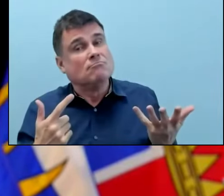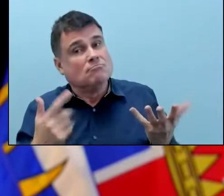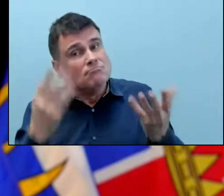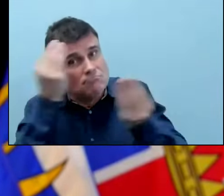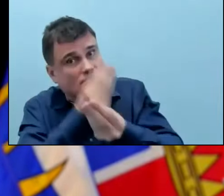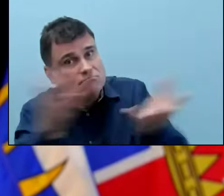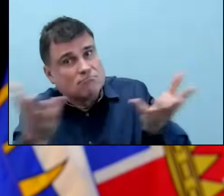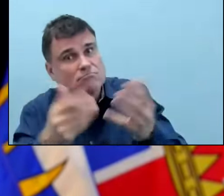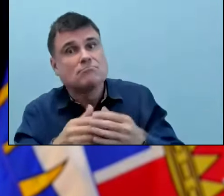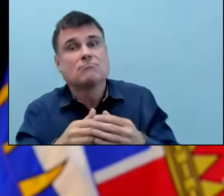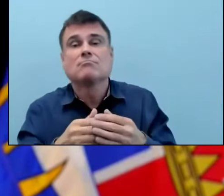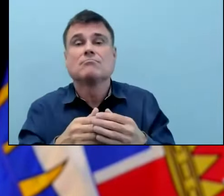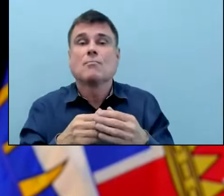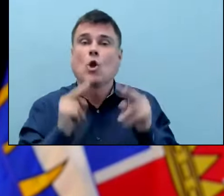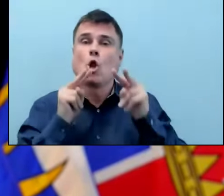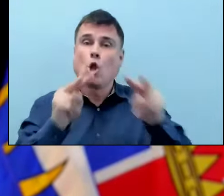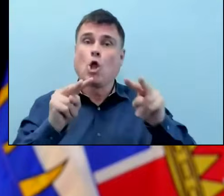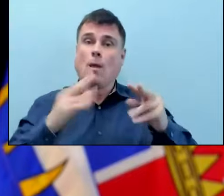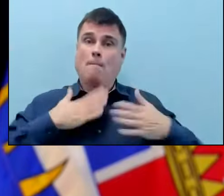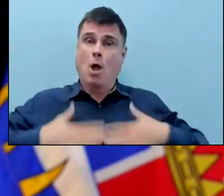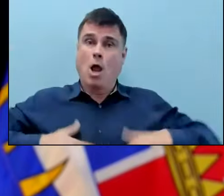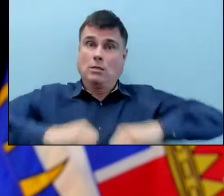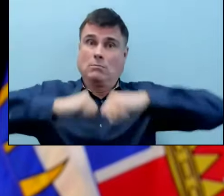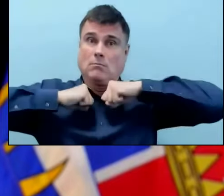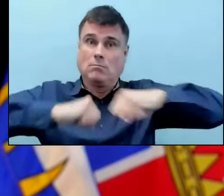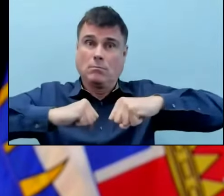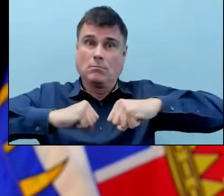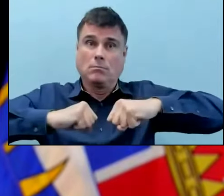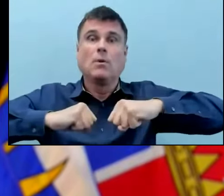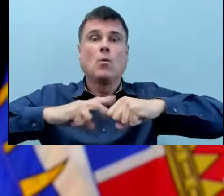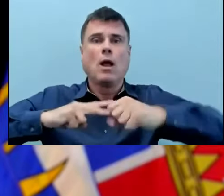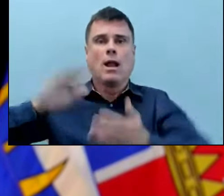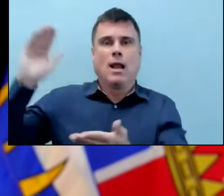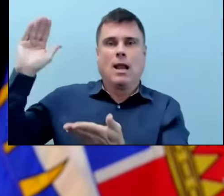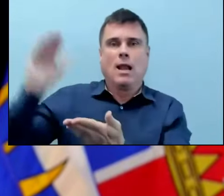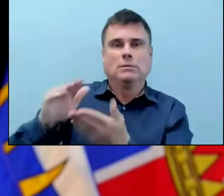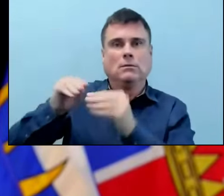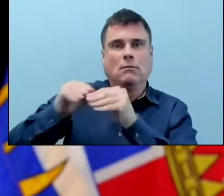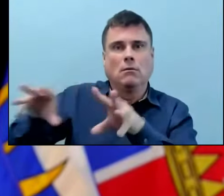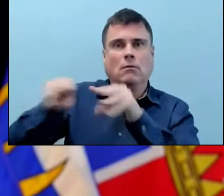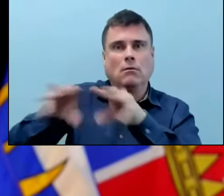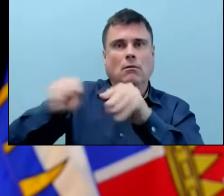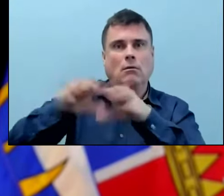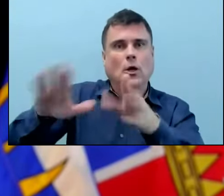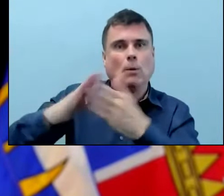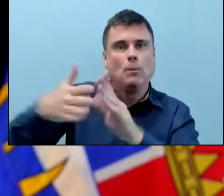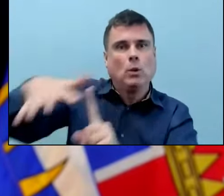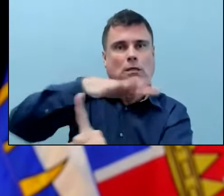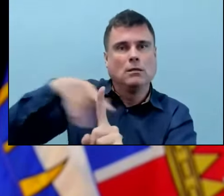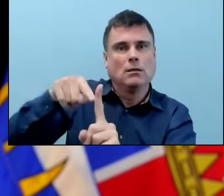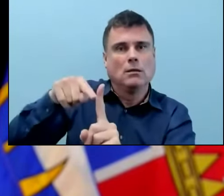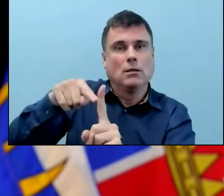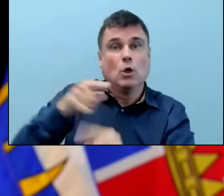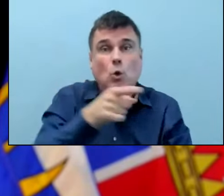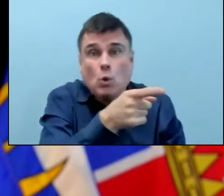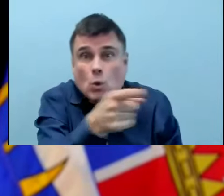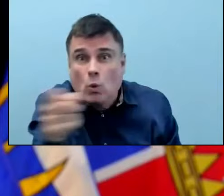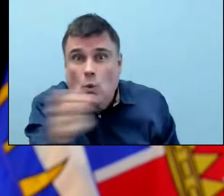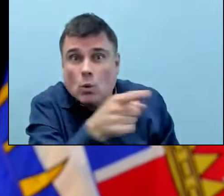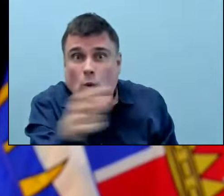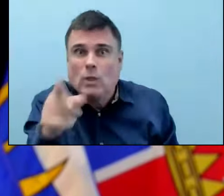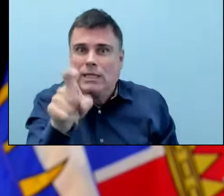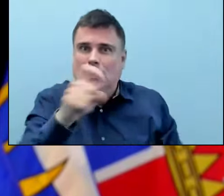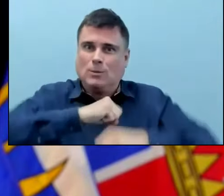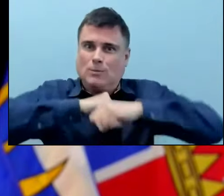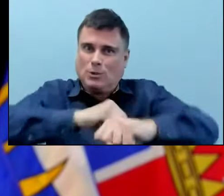We have decreasing transmission in our communities. But you need to protect yourself from the risks of this virus.